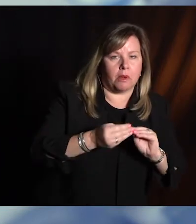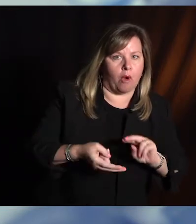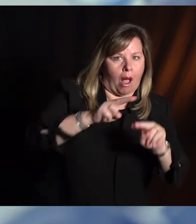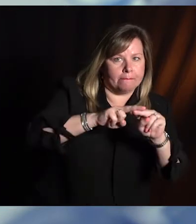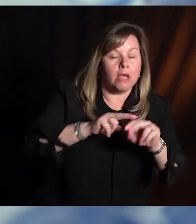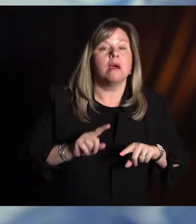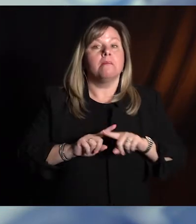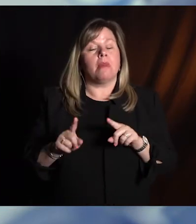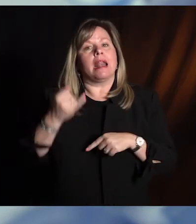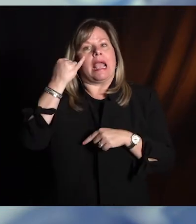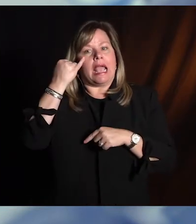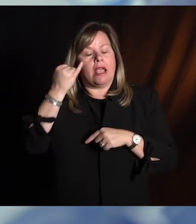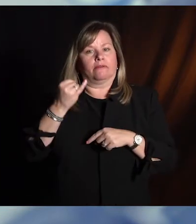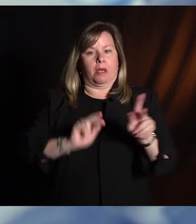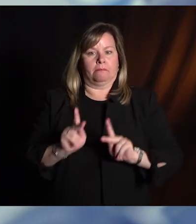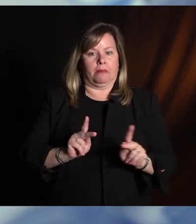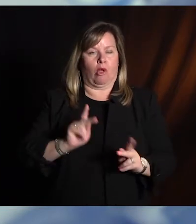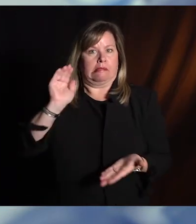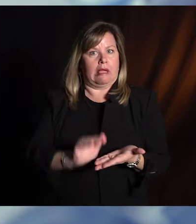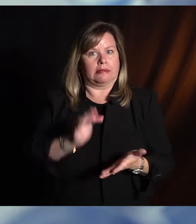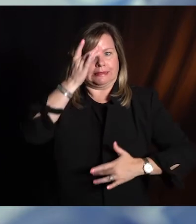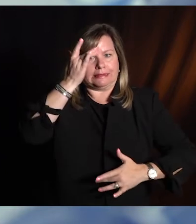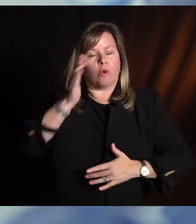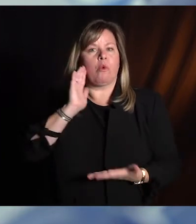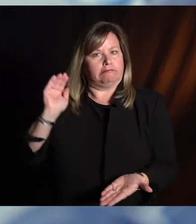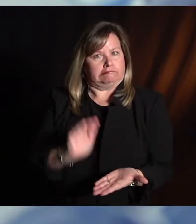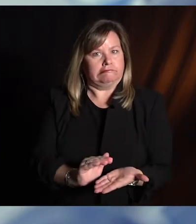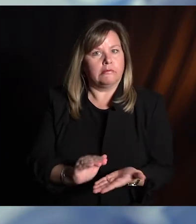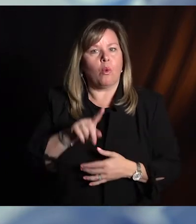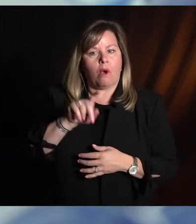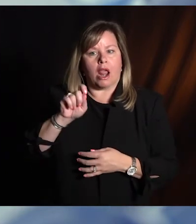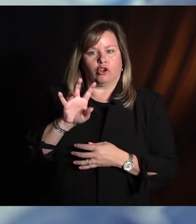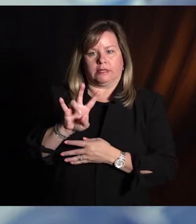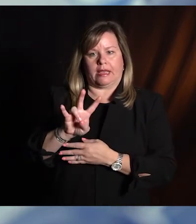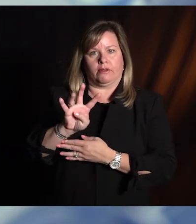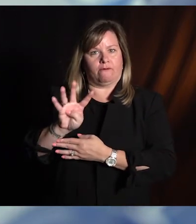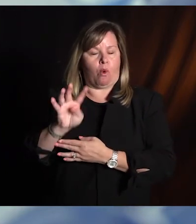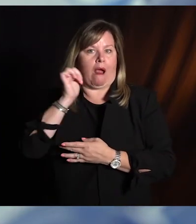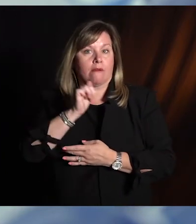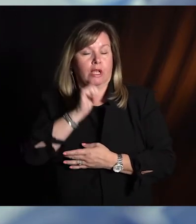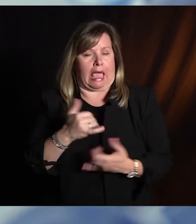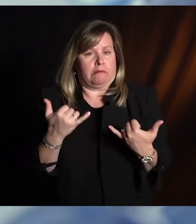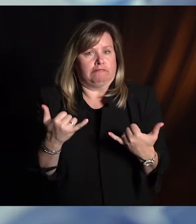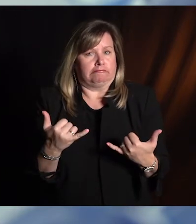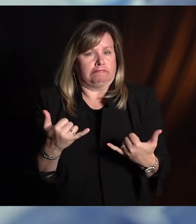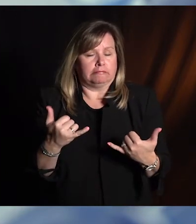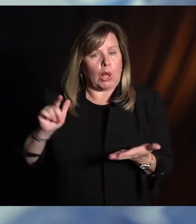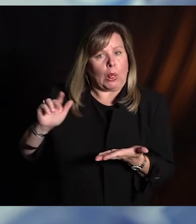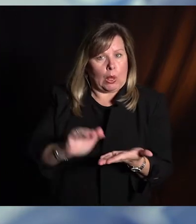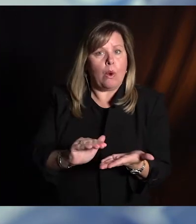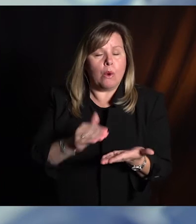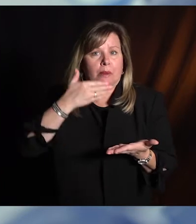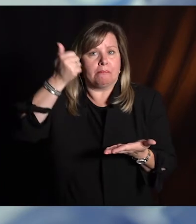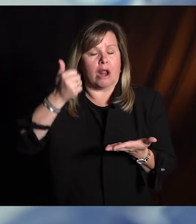We're now at 174 new cases per day. That's the lowest we've been since late March. We were up to almost